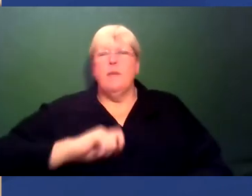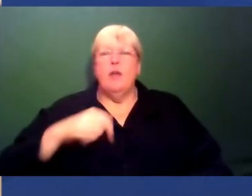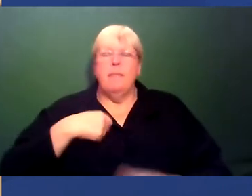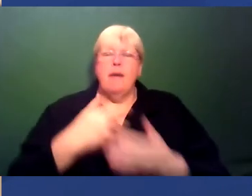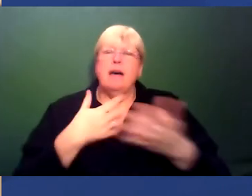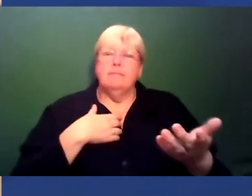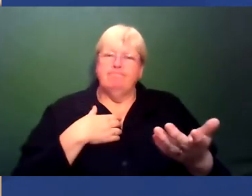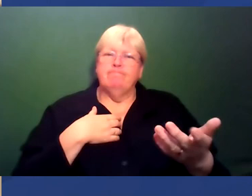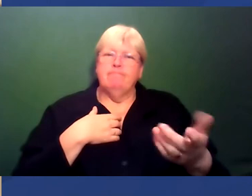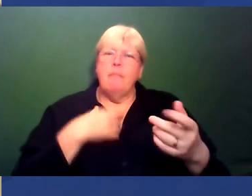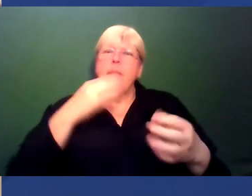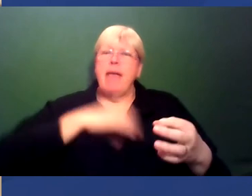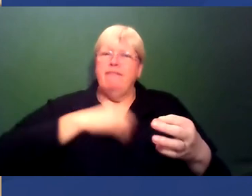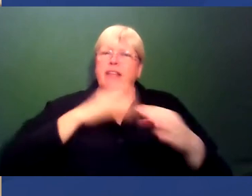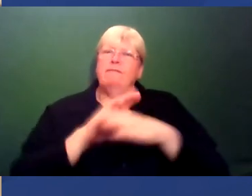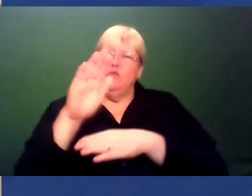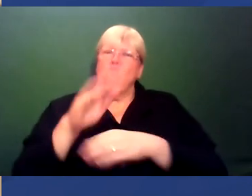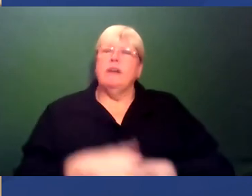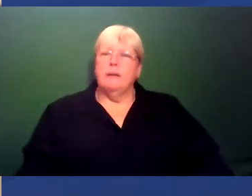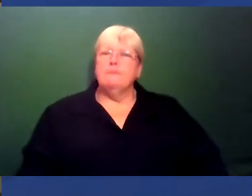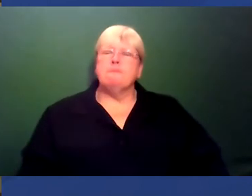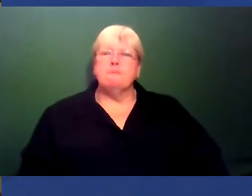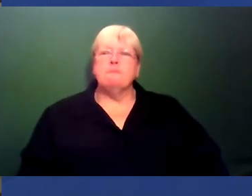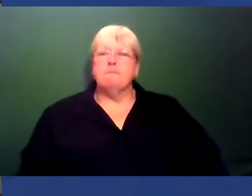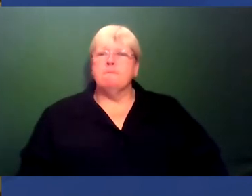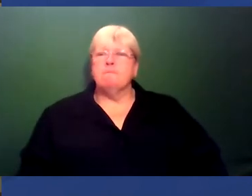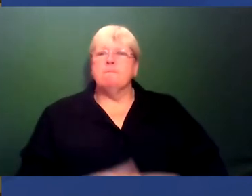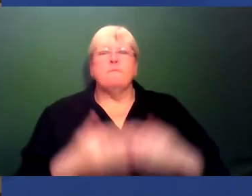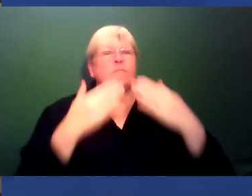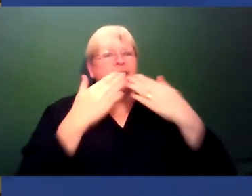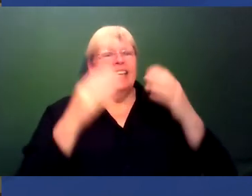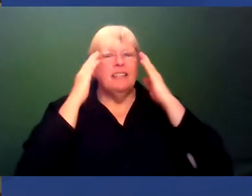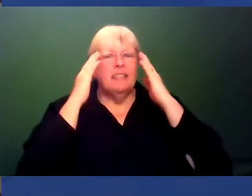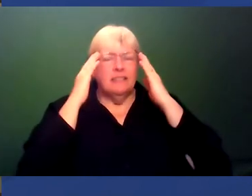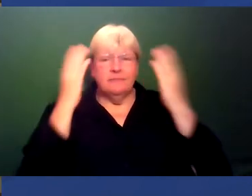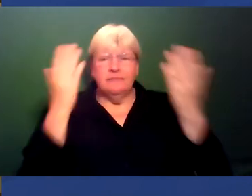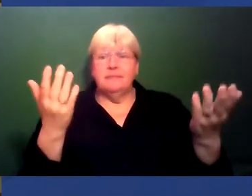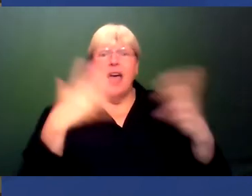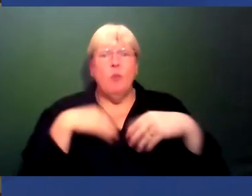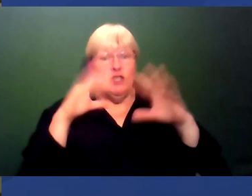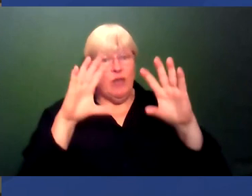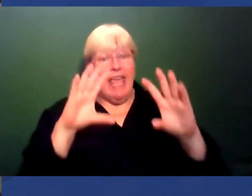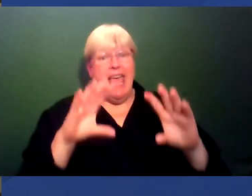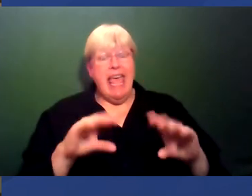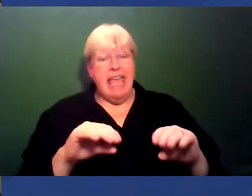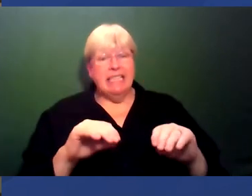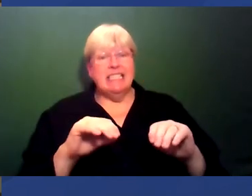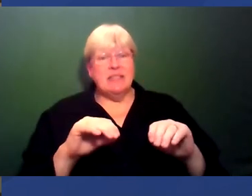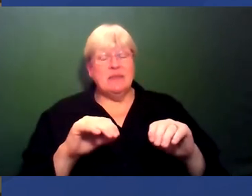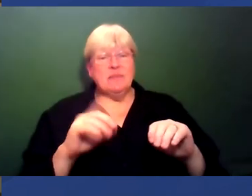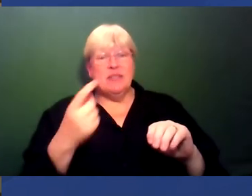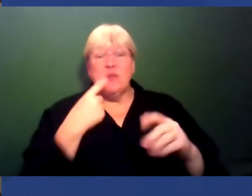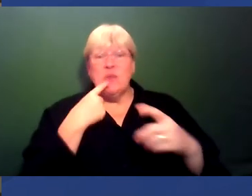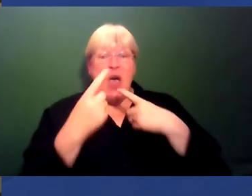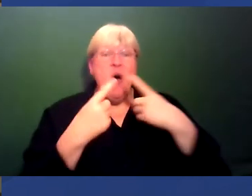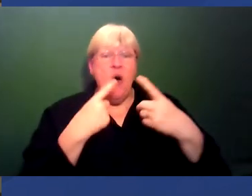we need to be thank you and I'm going to end with a with a comment not a